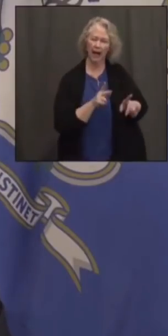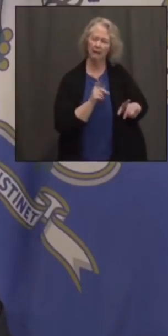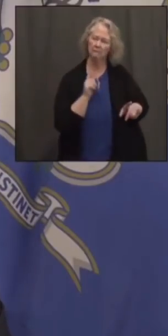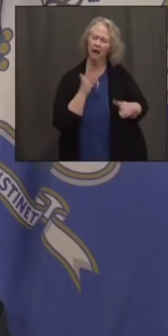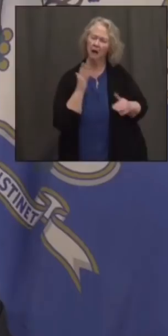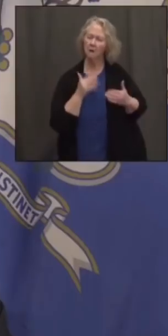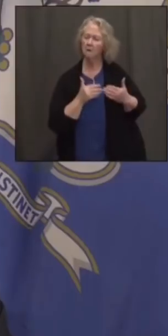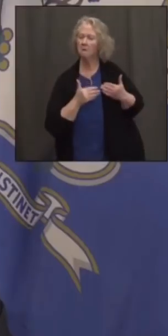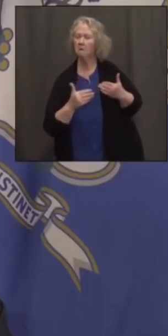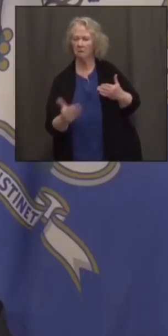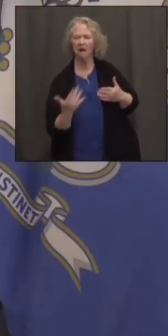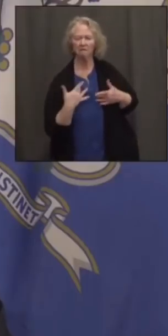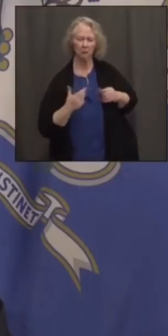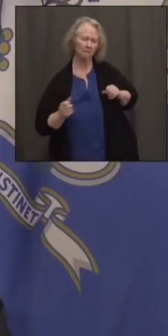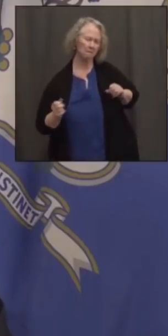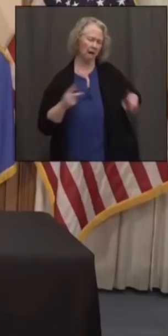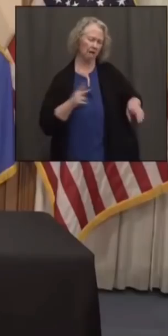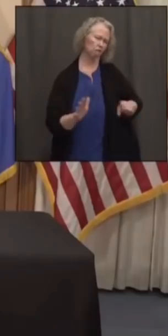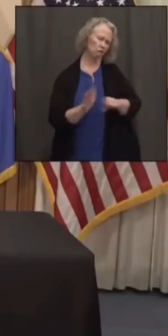we're close to full throttle.